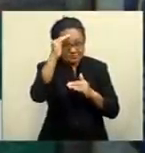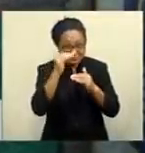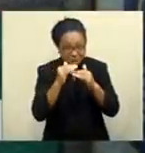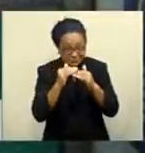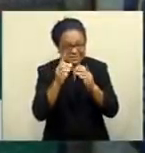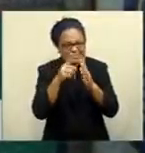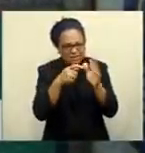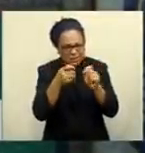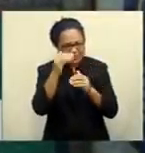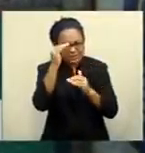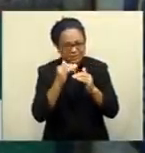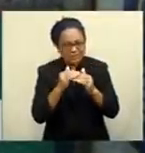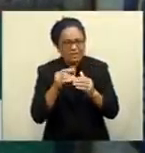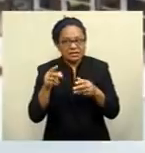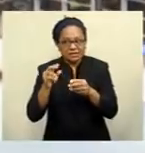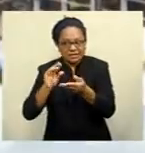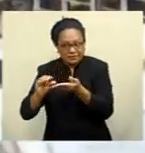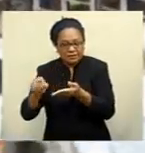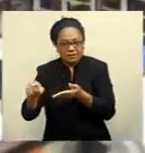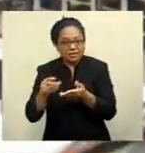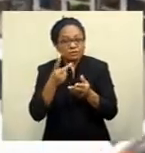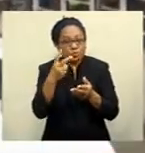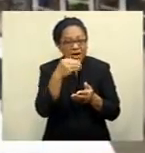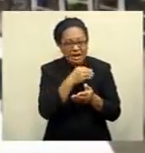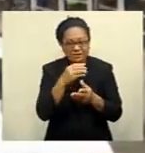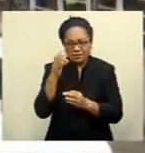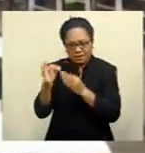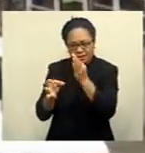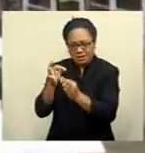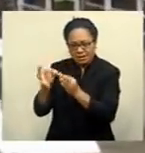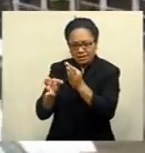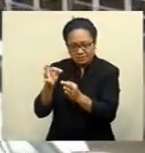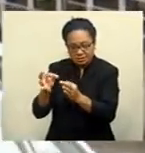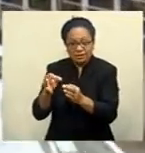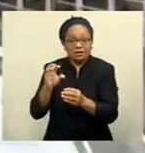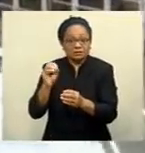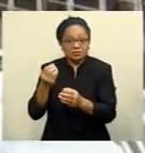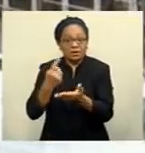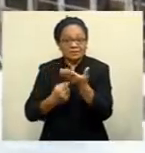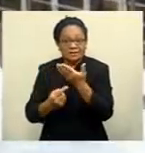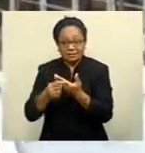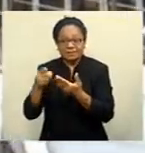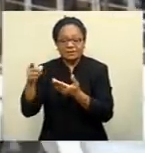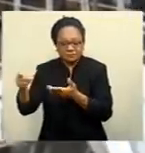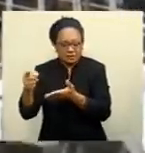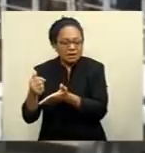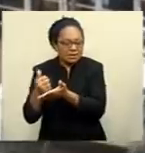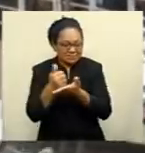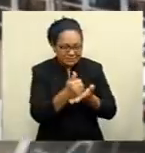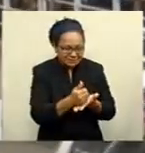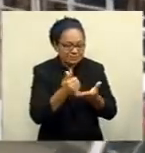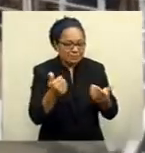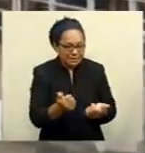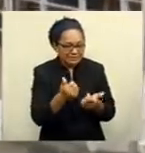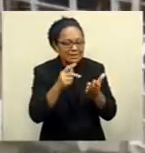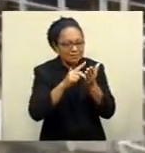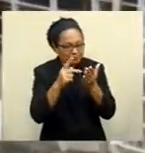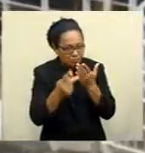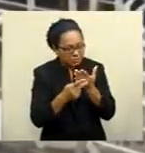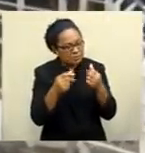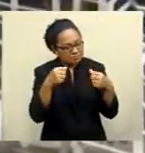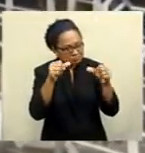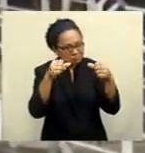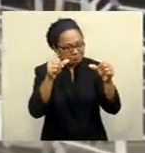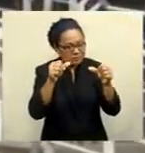received over 200 inquiries, which led to a wide range of assistance and local projects being implemented. A number of local